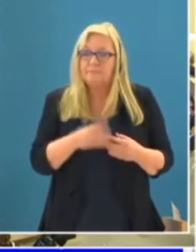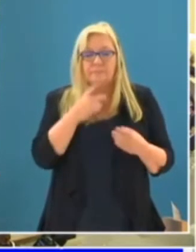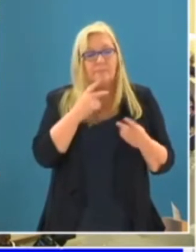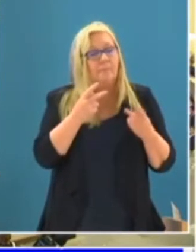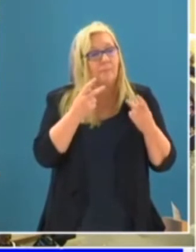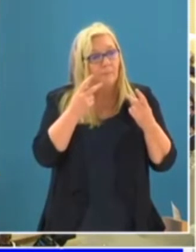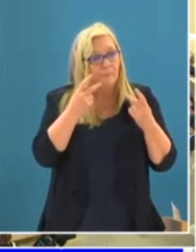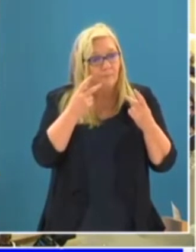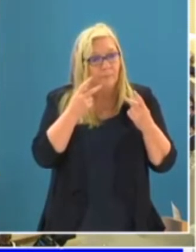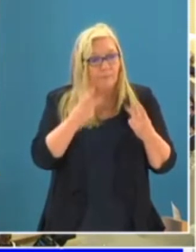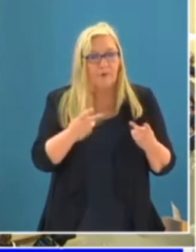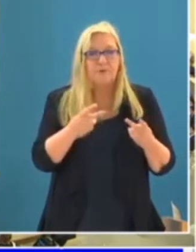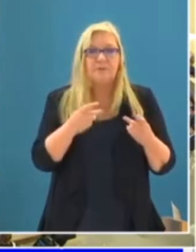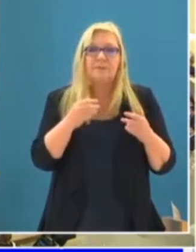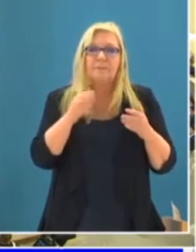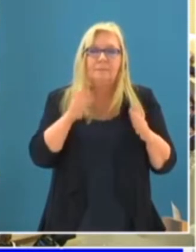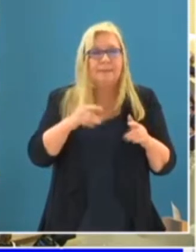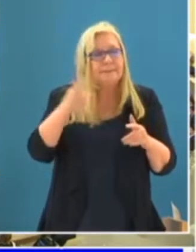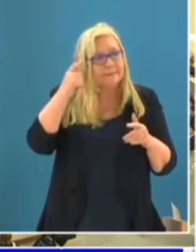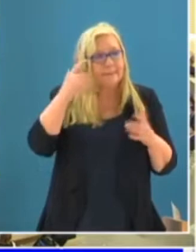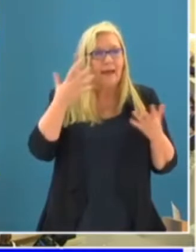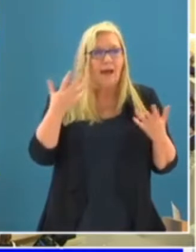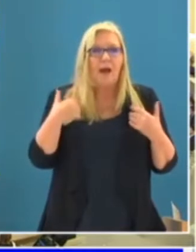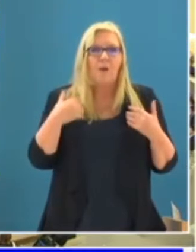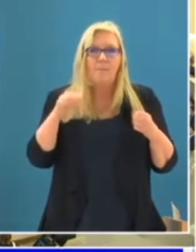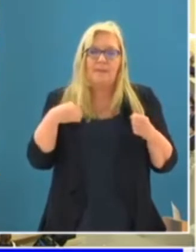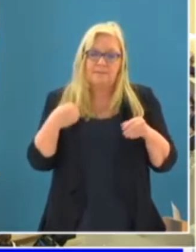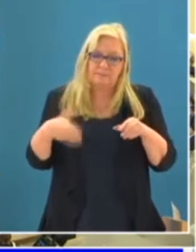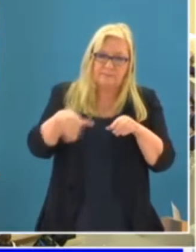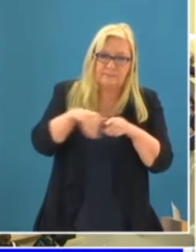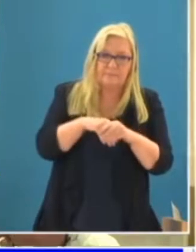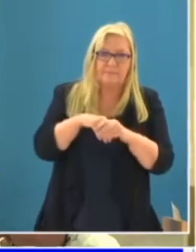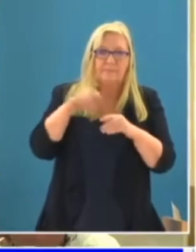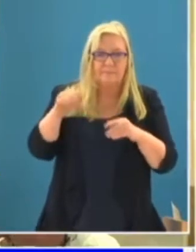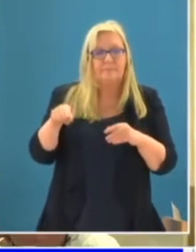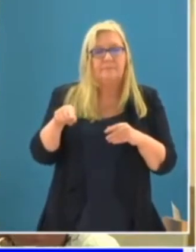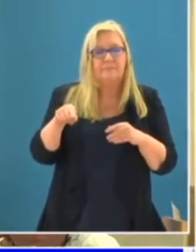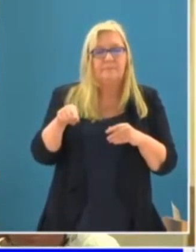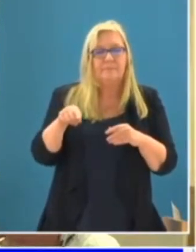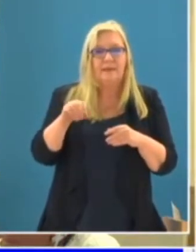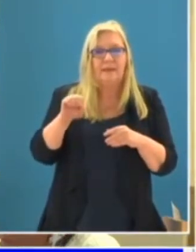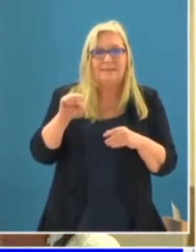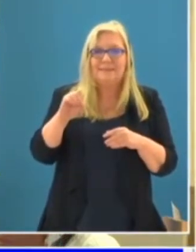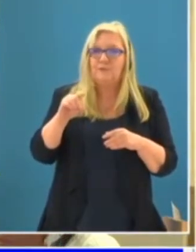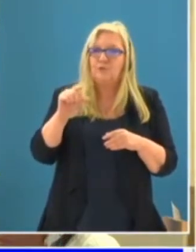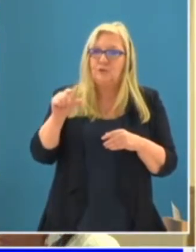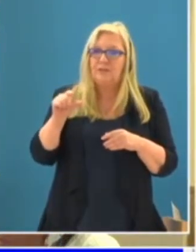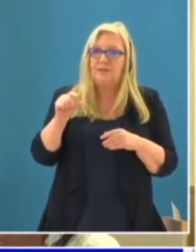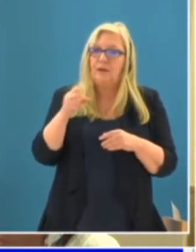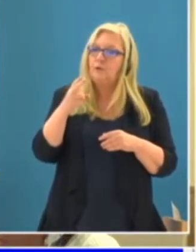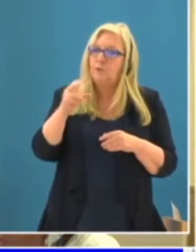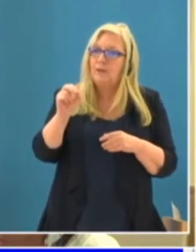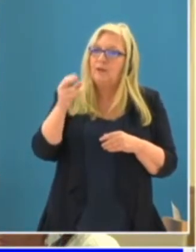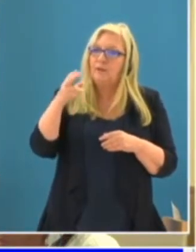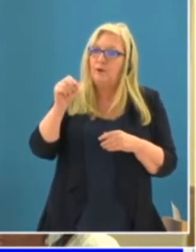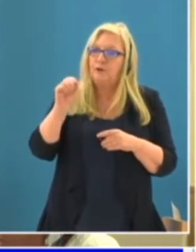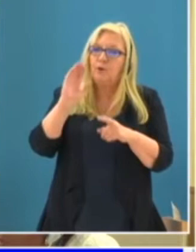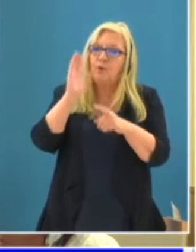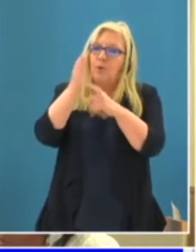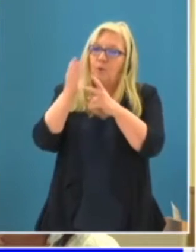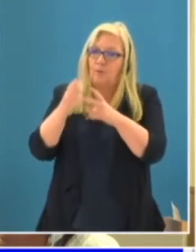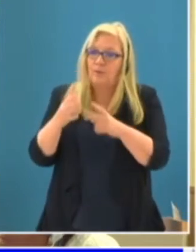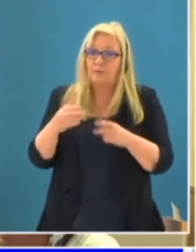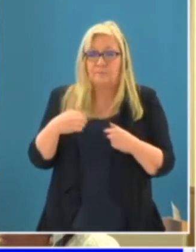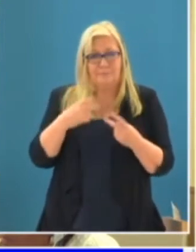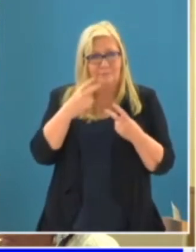... detectors inclusive in the SDG 2030 goals. We take the position that most civilizations and cultures have